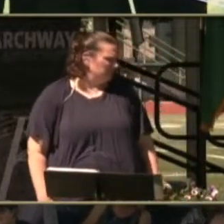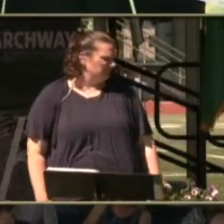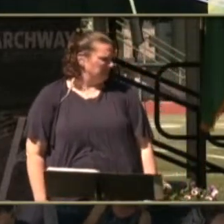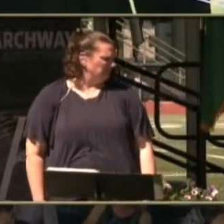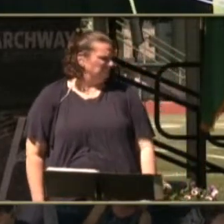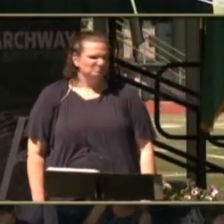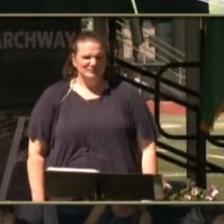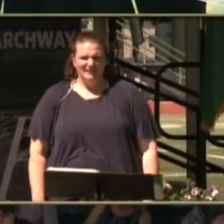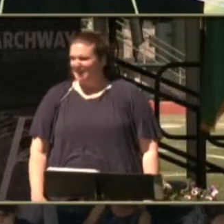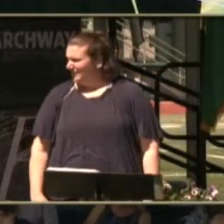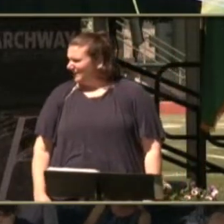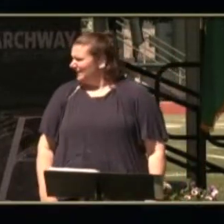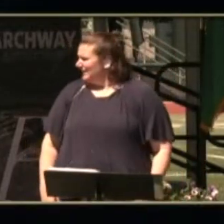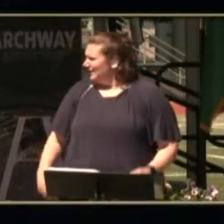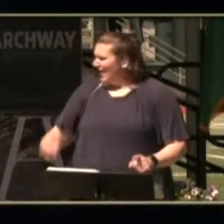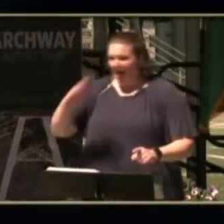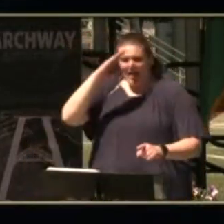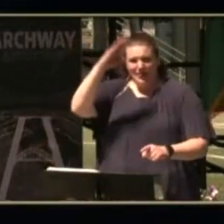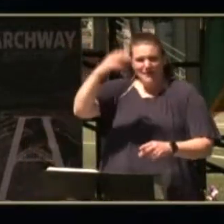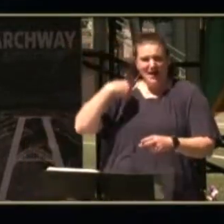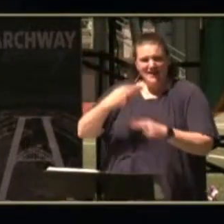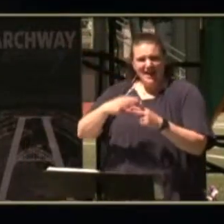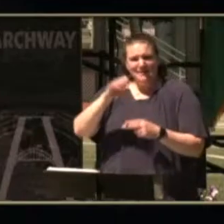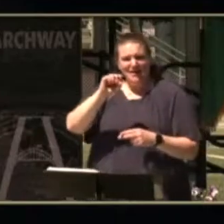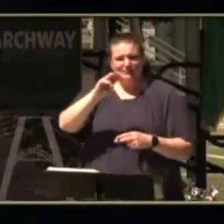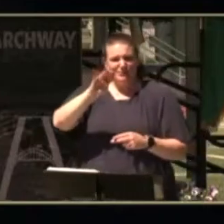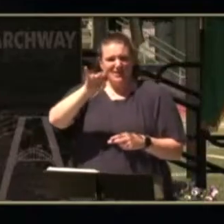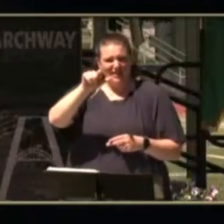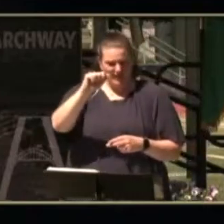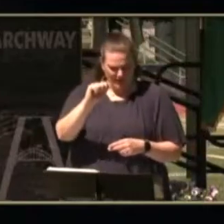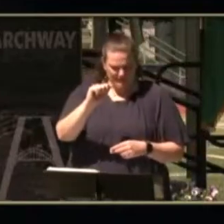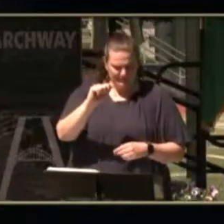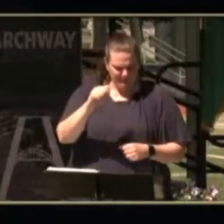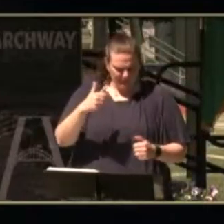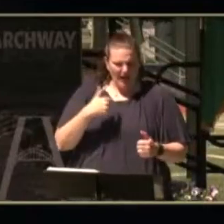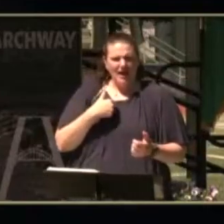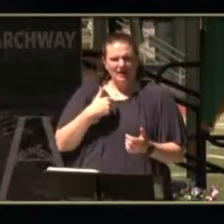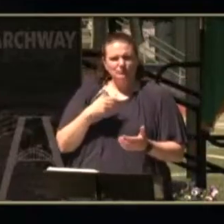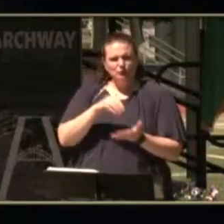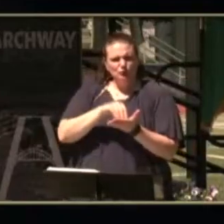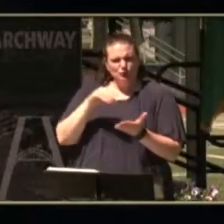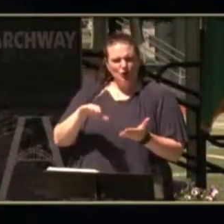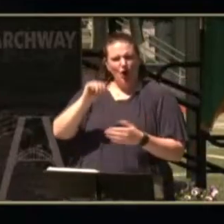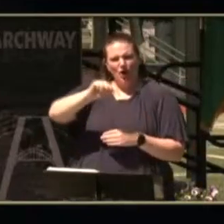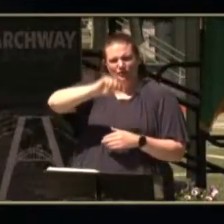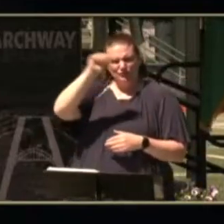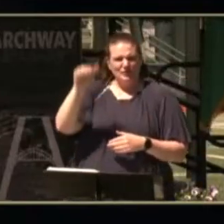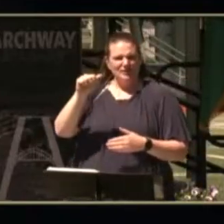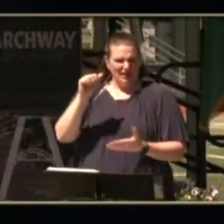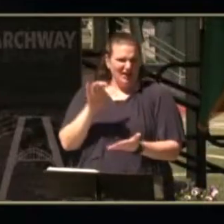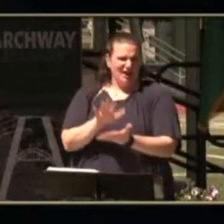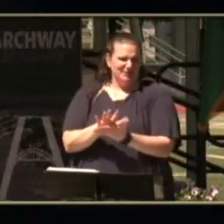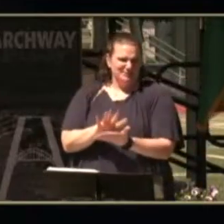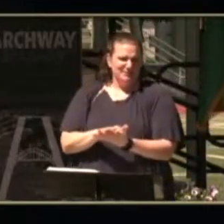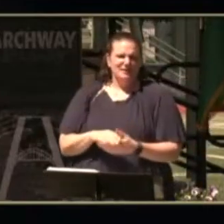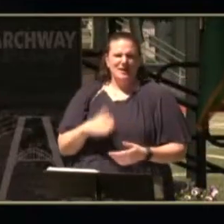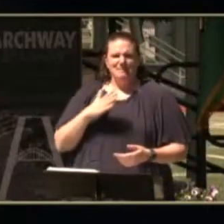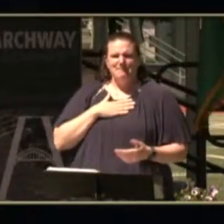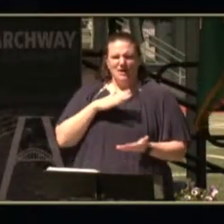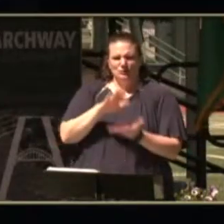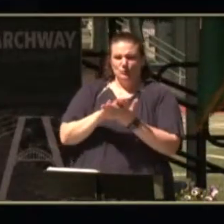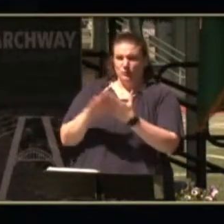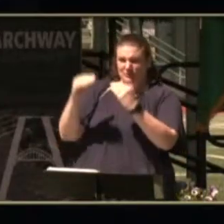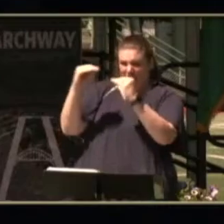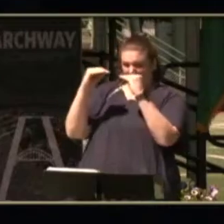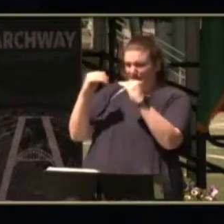hi my name is esmeralda and i am a student at archway academy my school taught